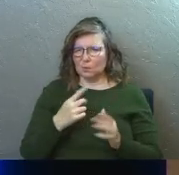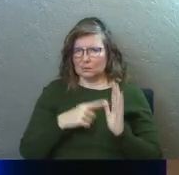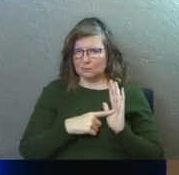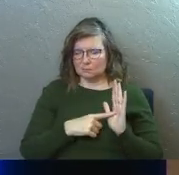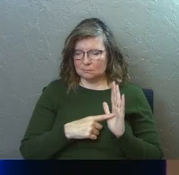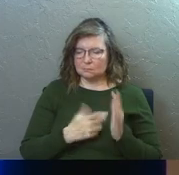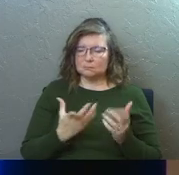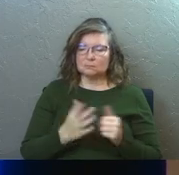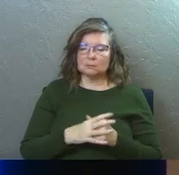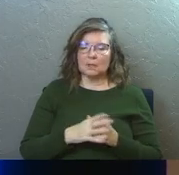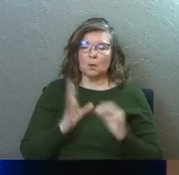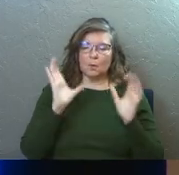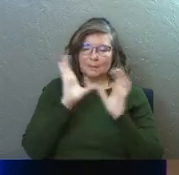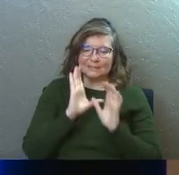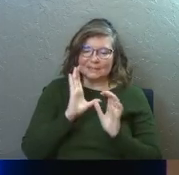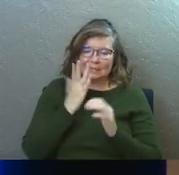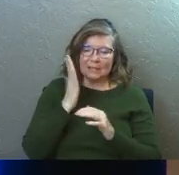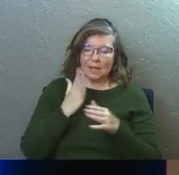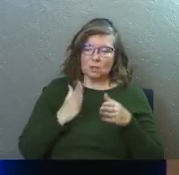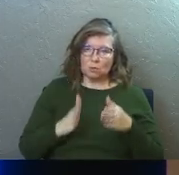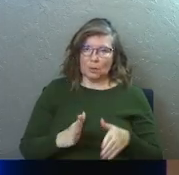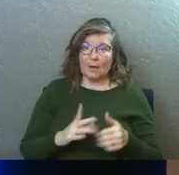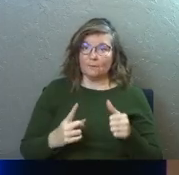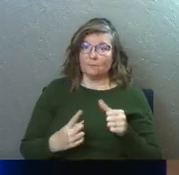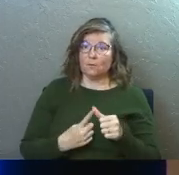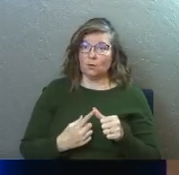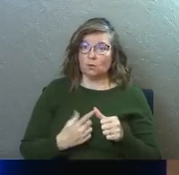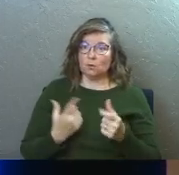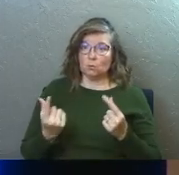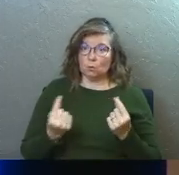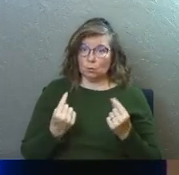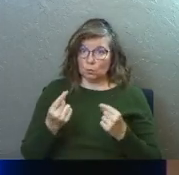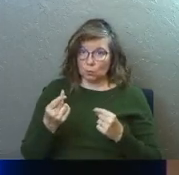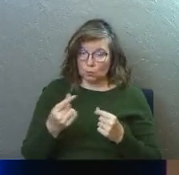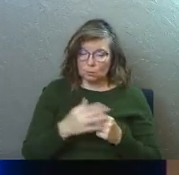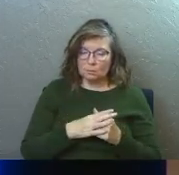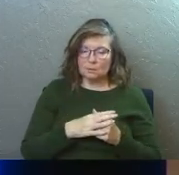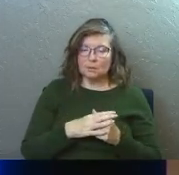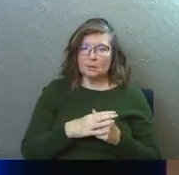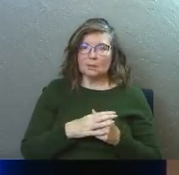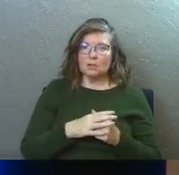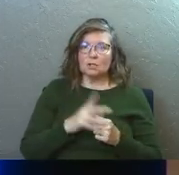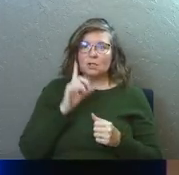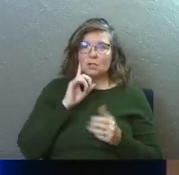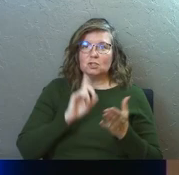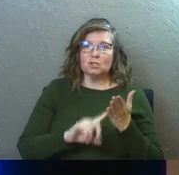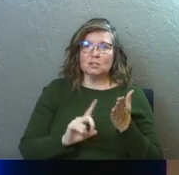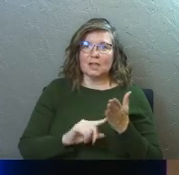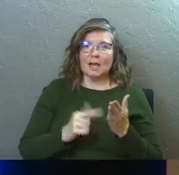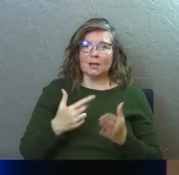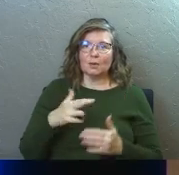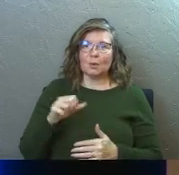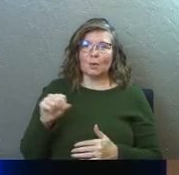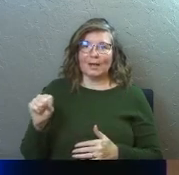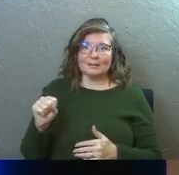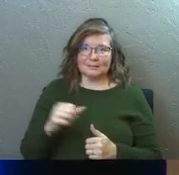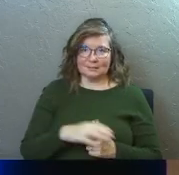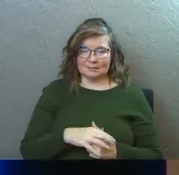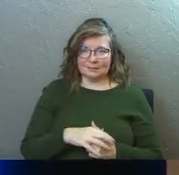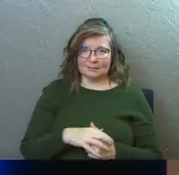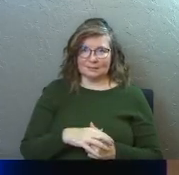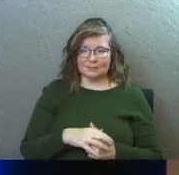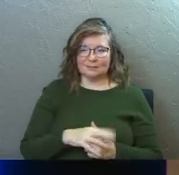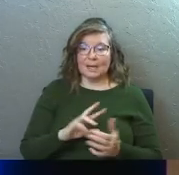we're going in about it. We're seeking God's way in this. The first thing I want you to do is check the grass, right?